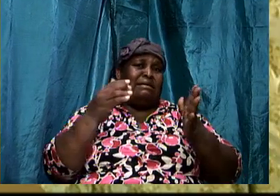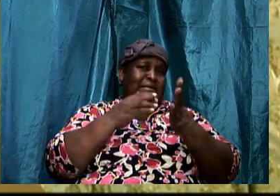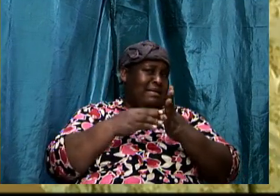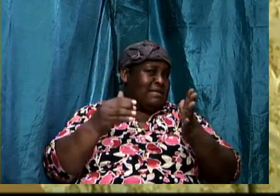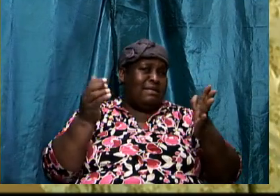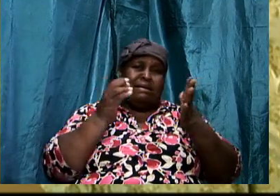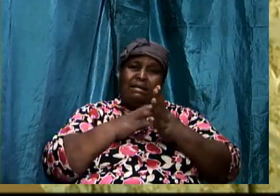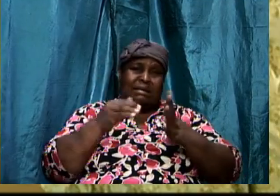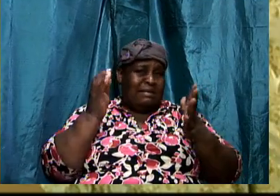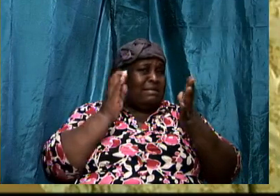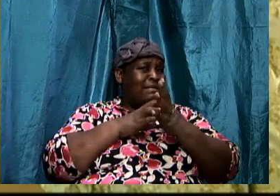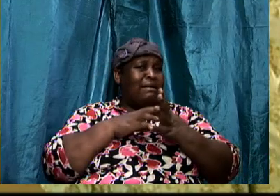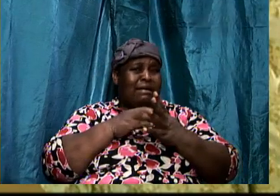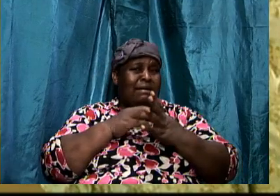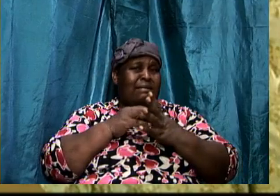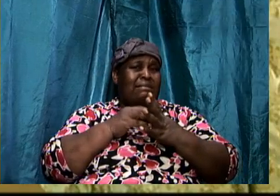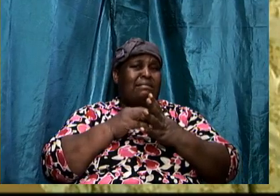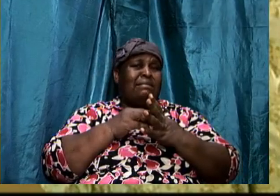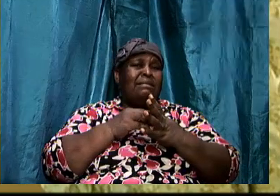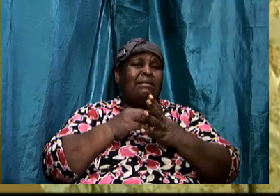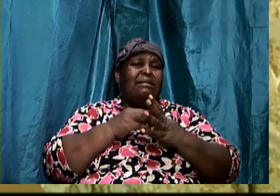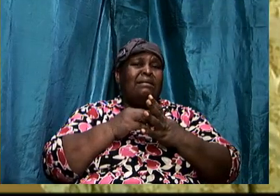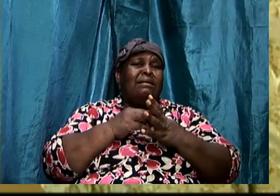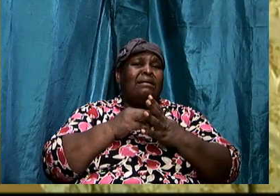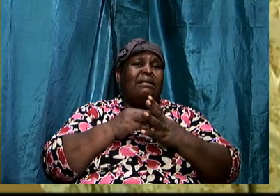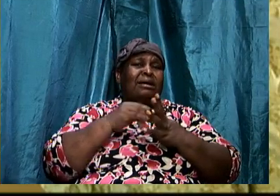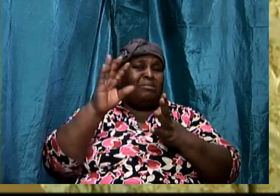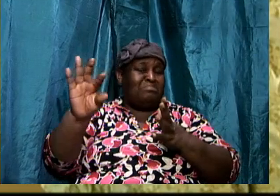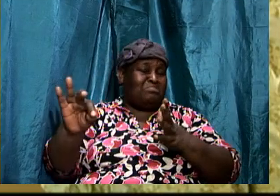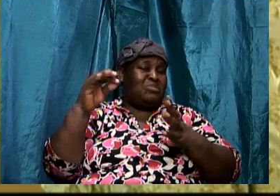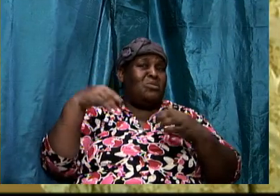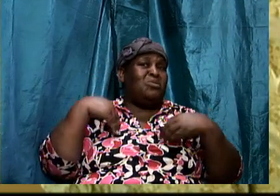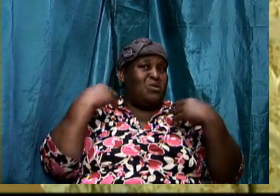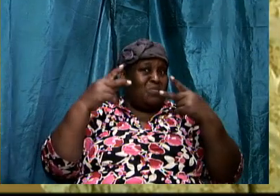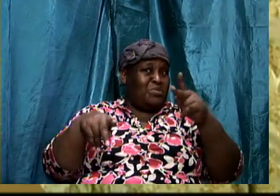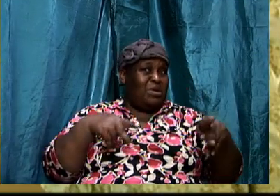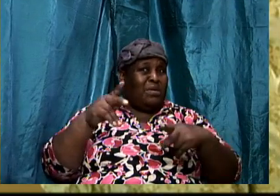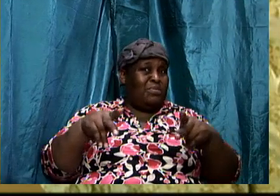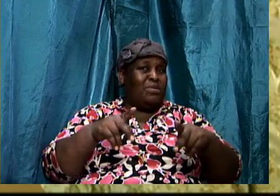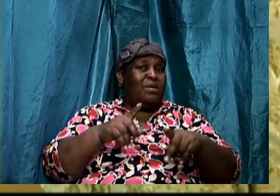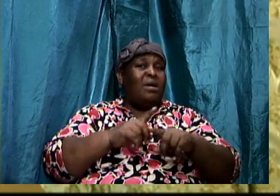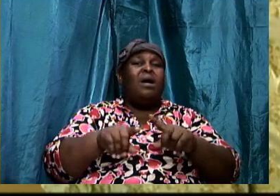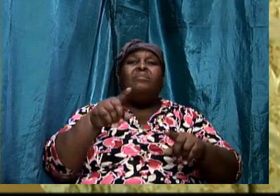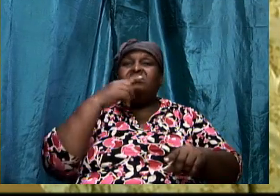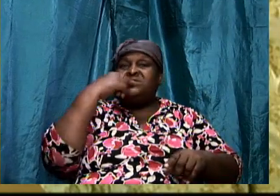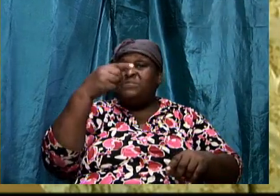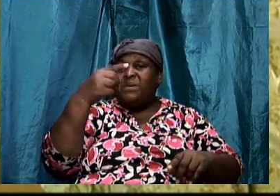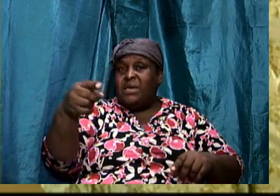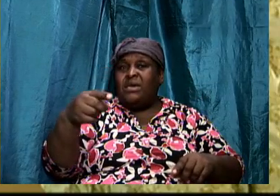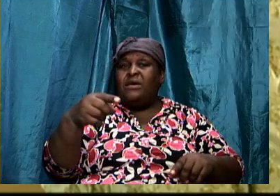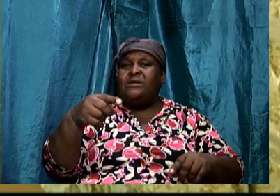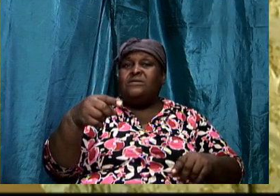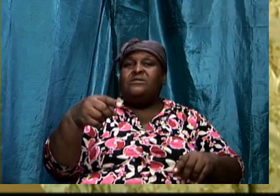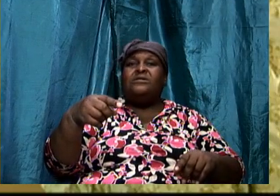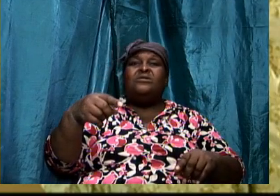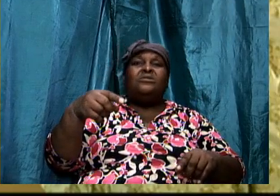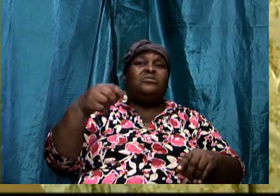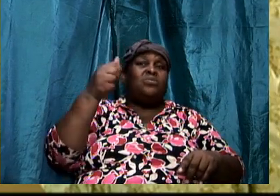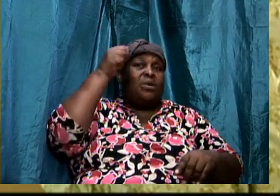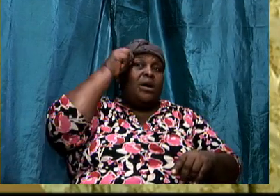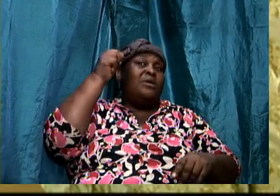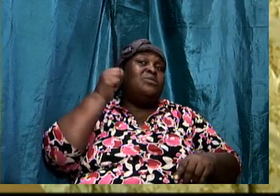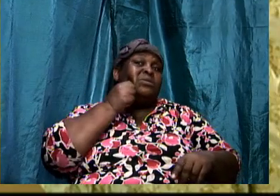brothers and sisters. I picked out our young people just a while ago. But I am speaking to our elderly saints also.